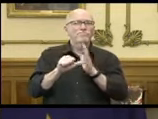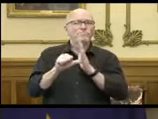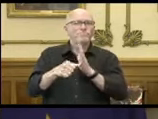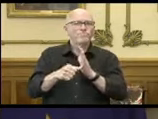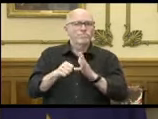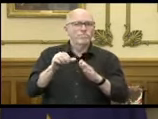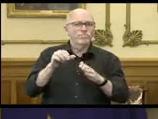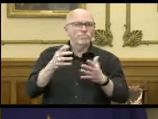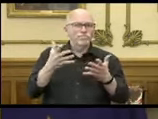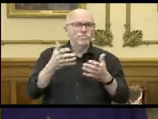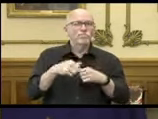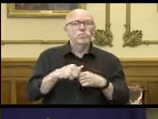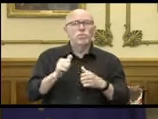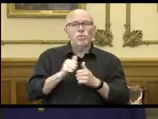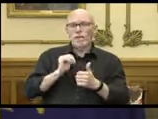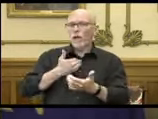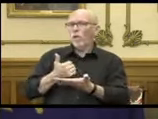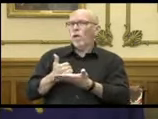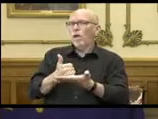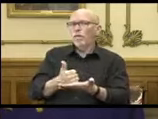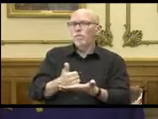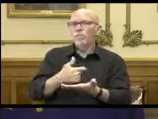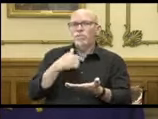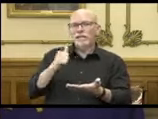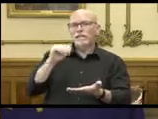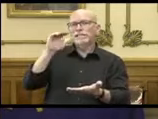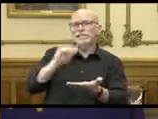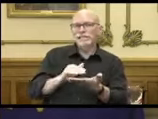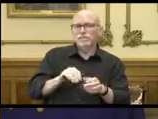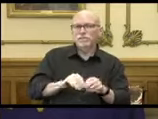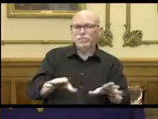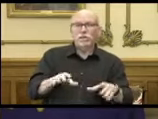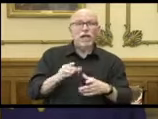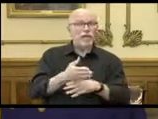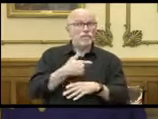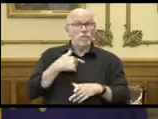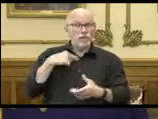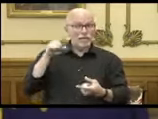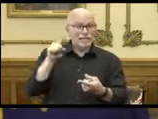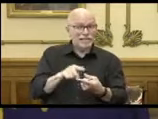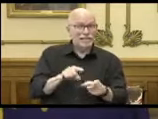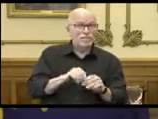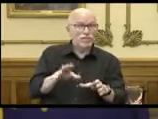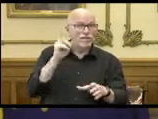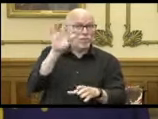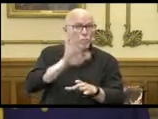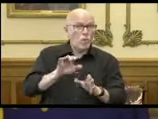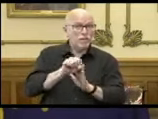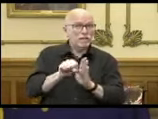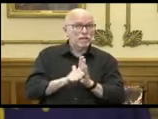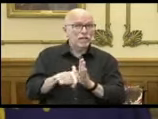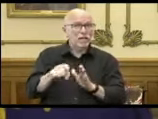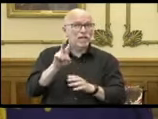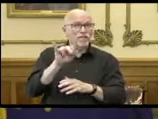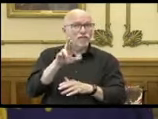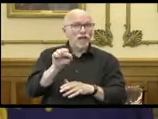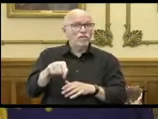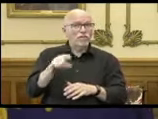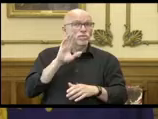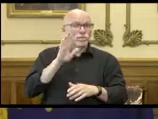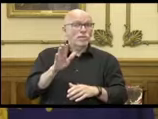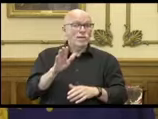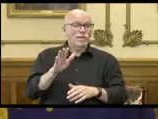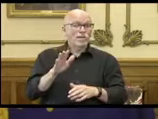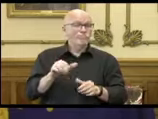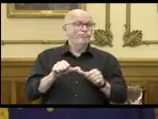ground with our help to bend down that curve. And once we do that over the the whole state, but like I said, this virus will take what you give it